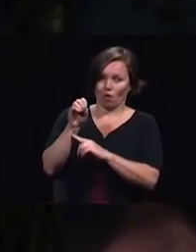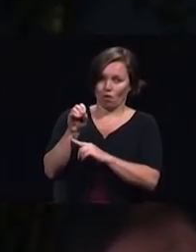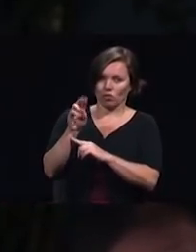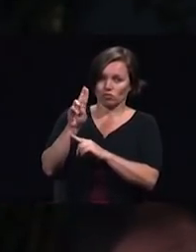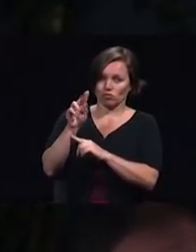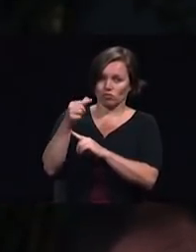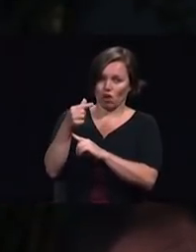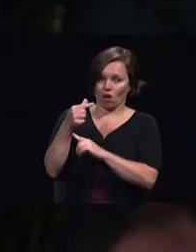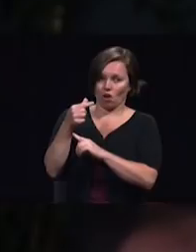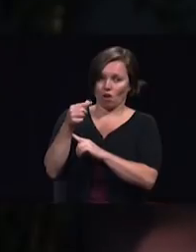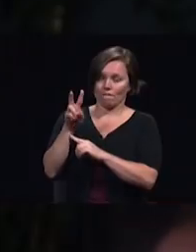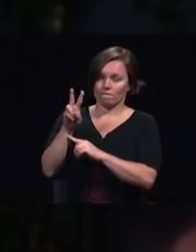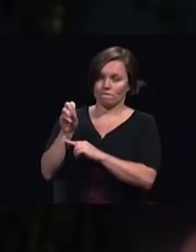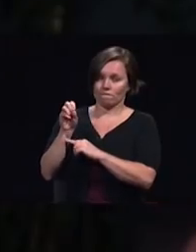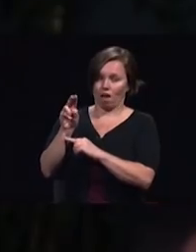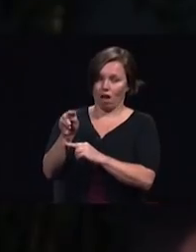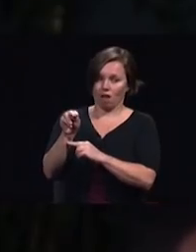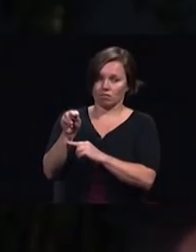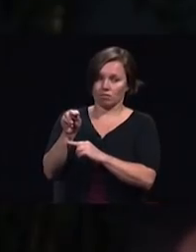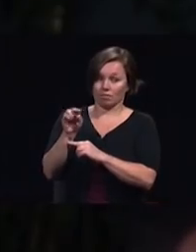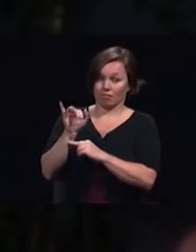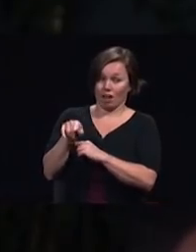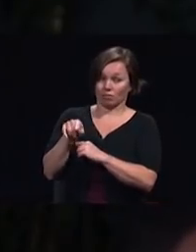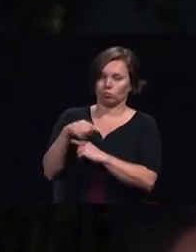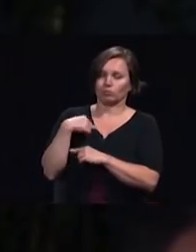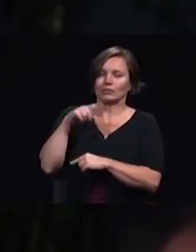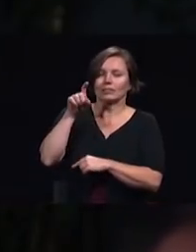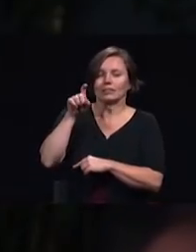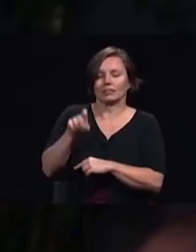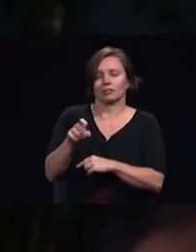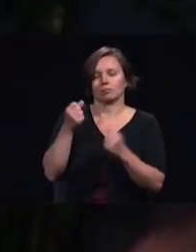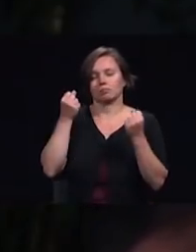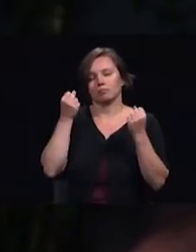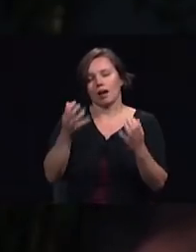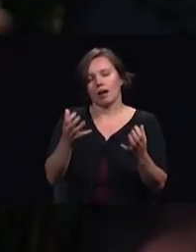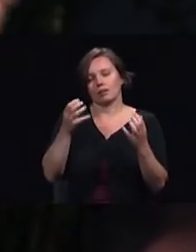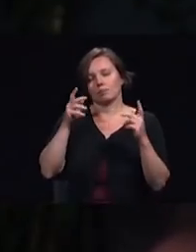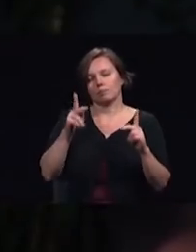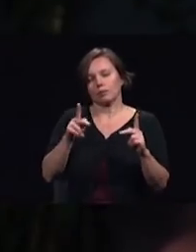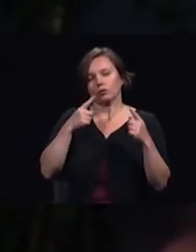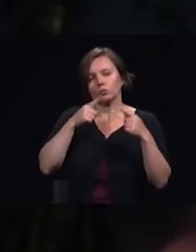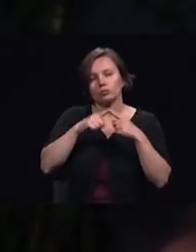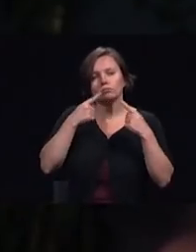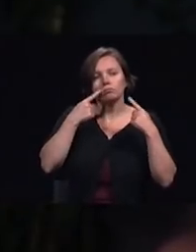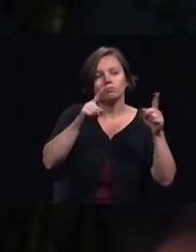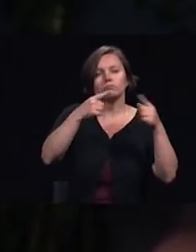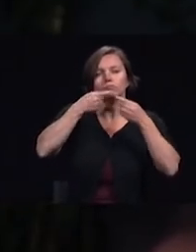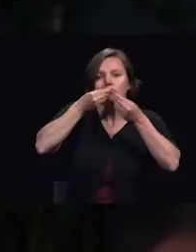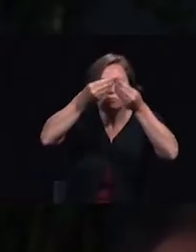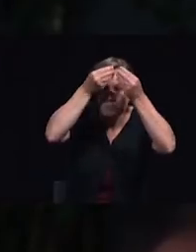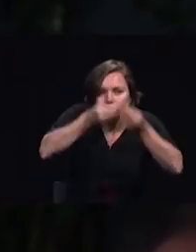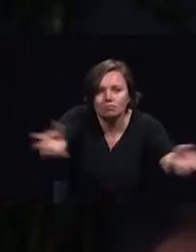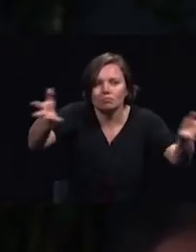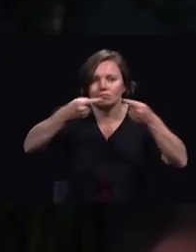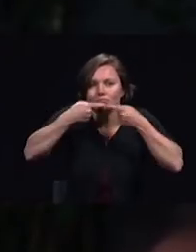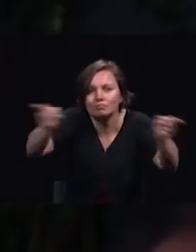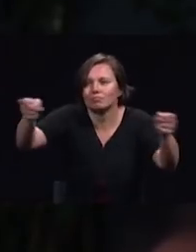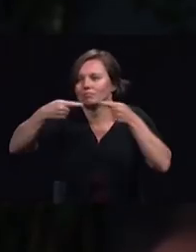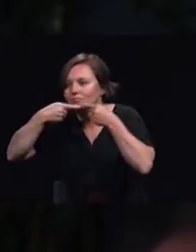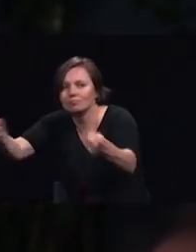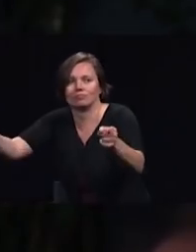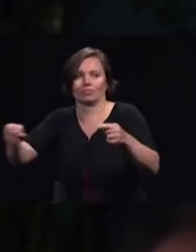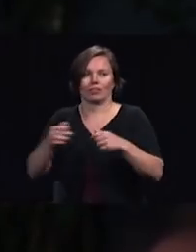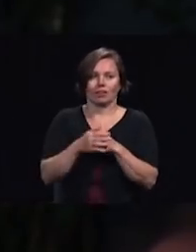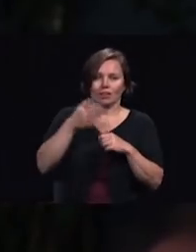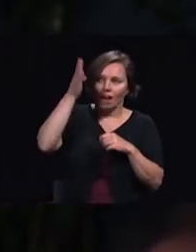adults and pastor evangelists who proclaim God's prophetic message in evangelistic outreach and mission to the cities